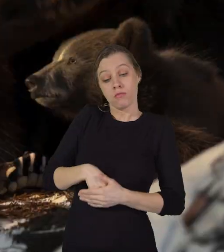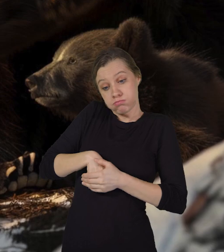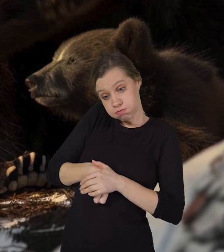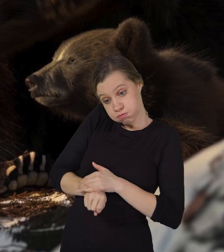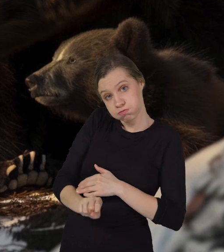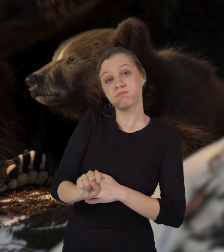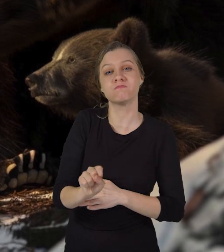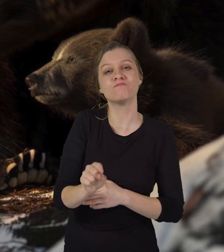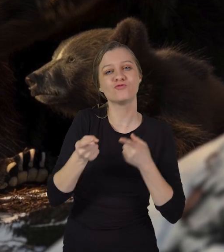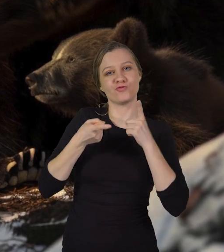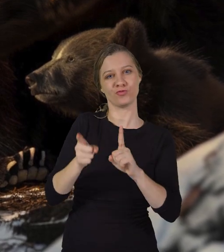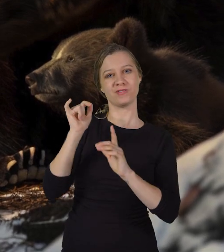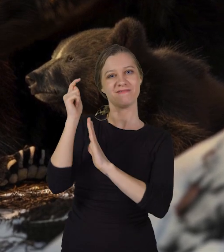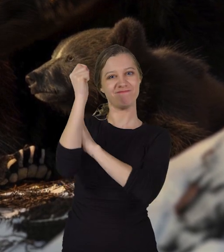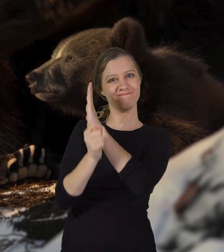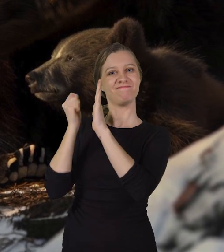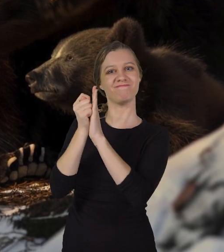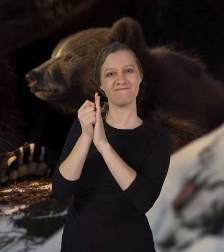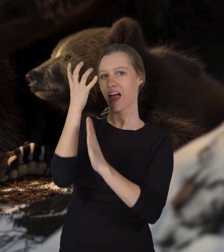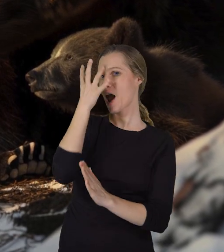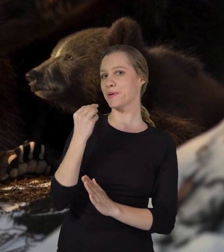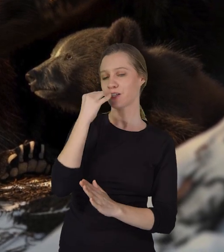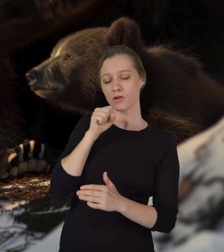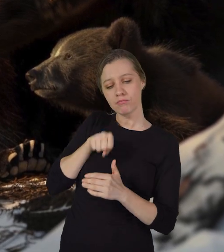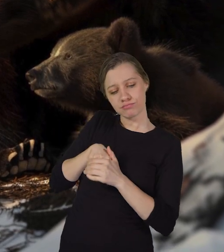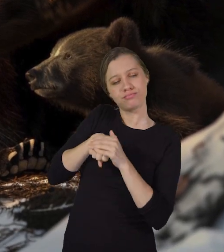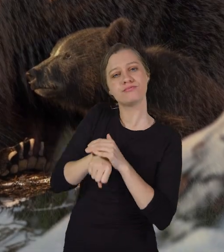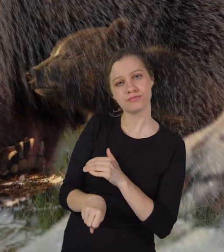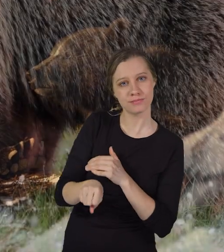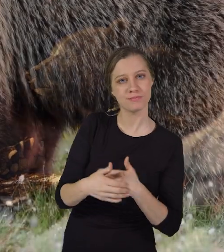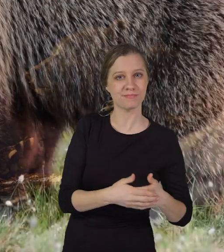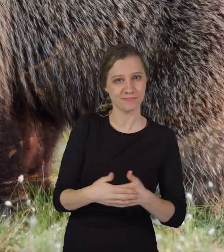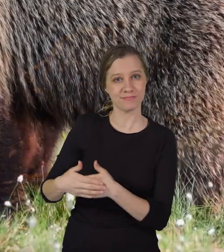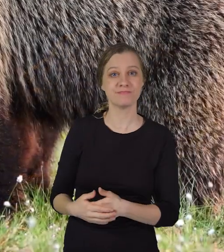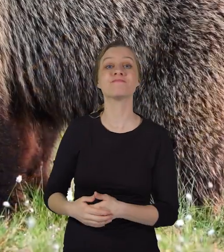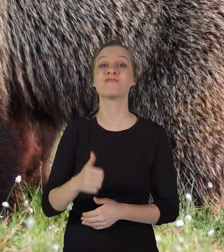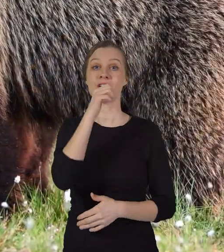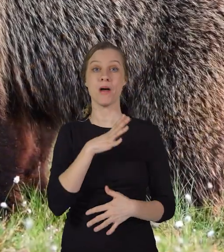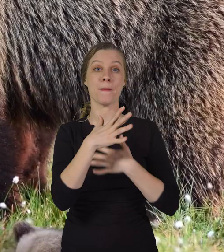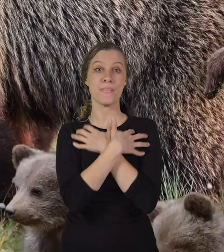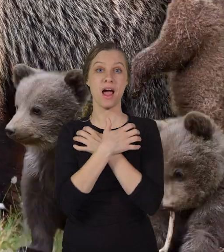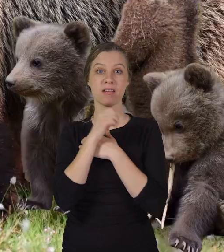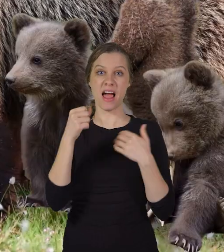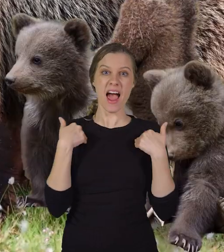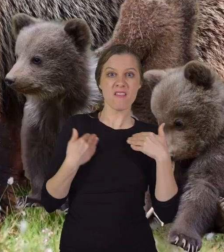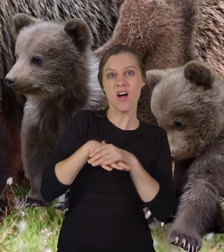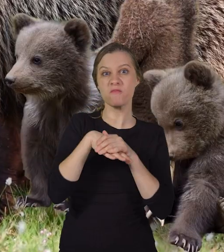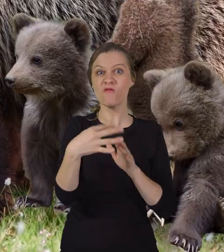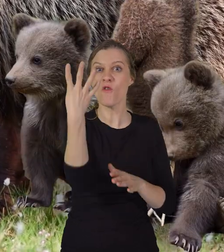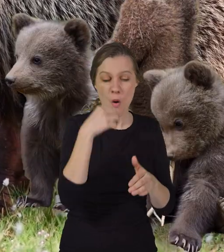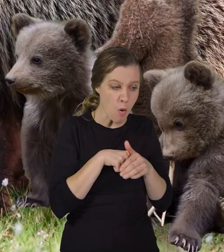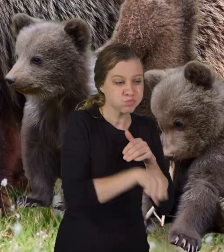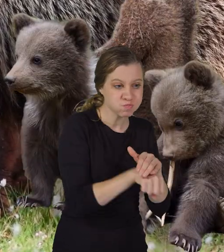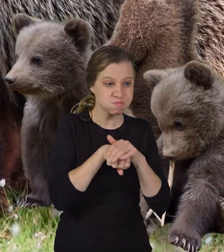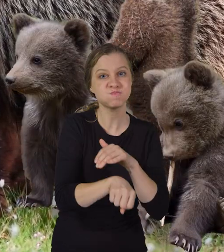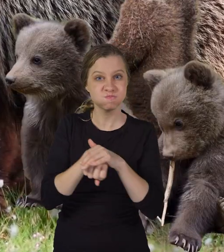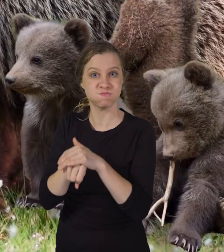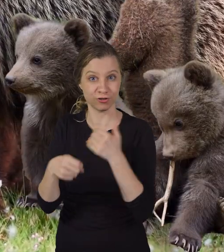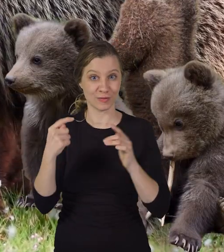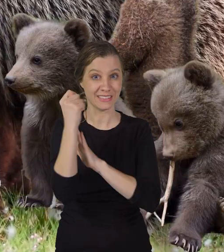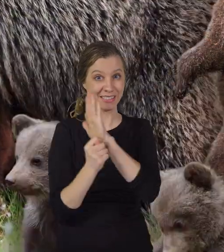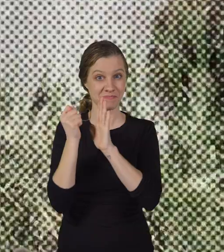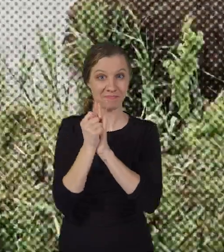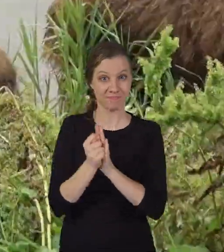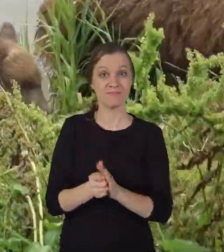cub, or baby bear, during her hibernation. Female bears will have up to four cubs during this